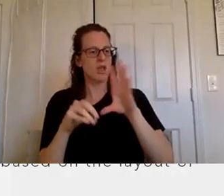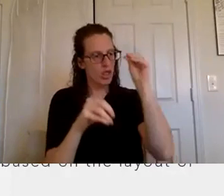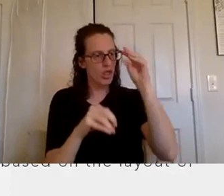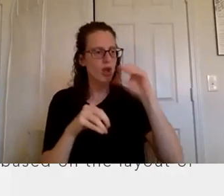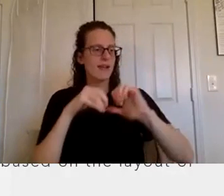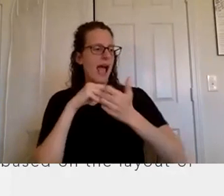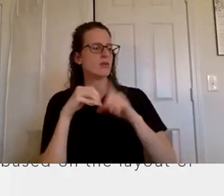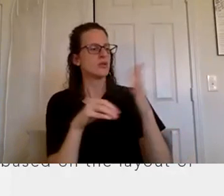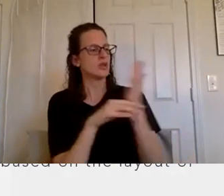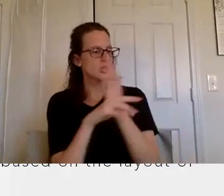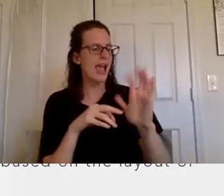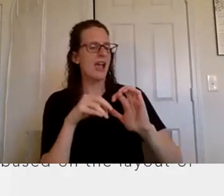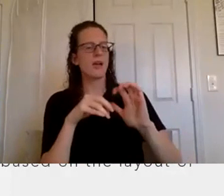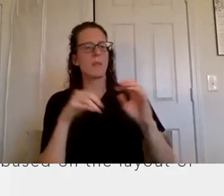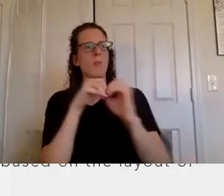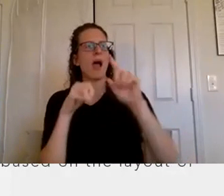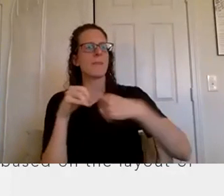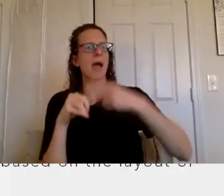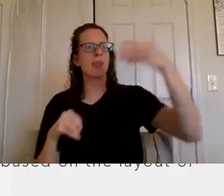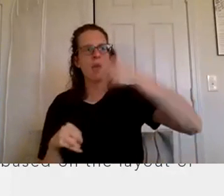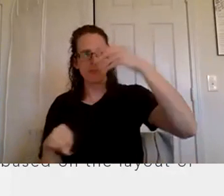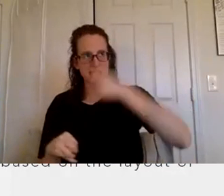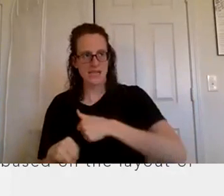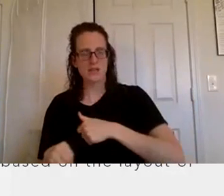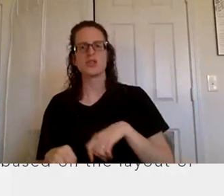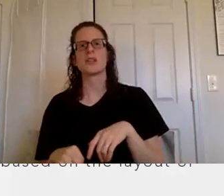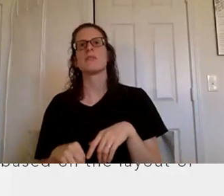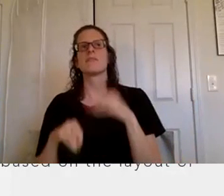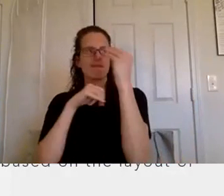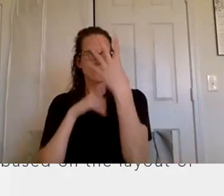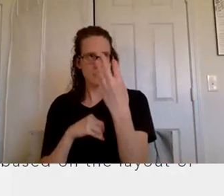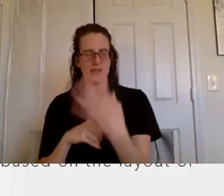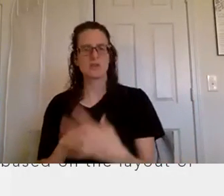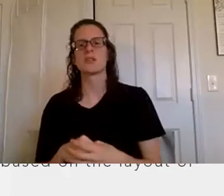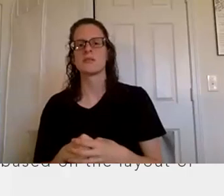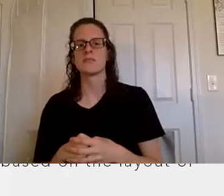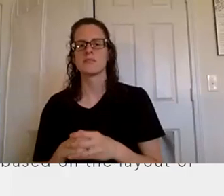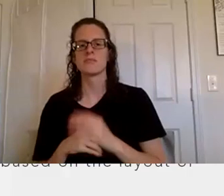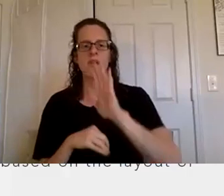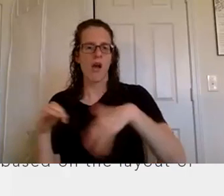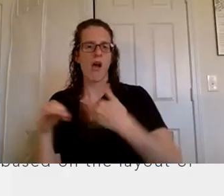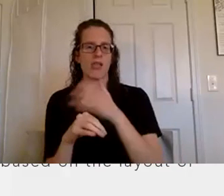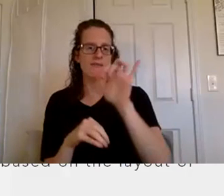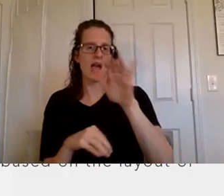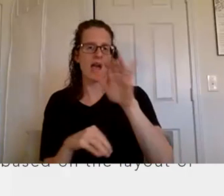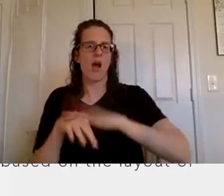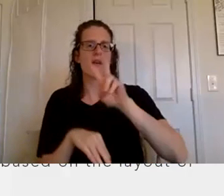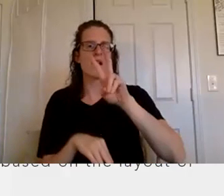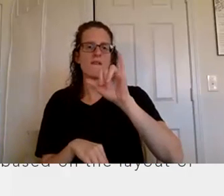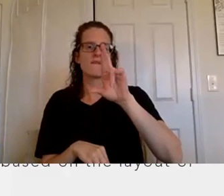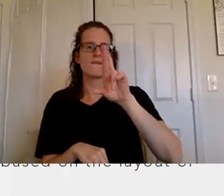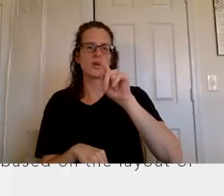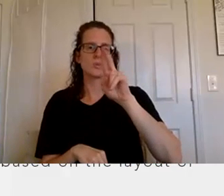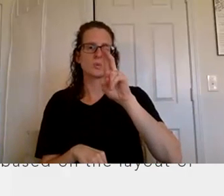about the compensation plan that's how we get paid it's the commission information um all that on the virtual office so um